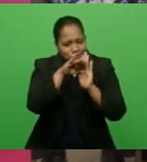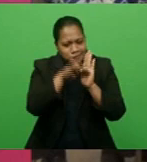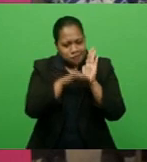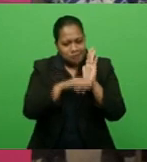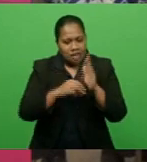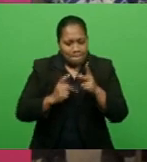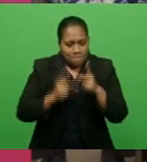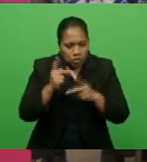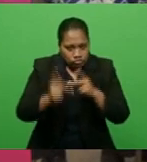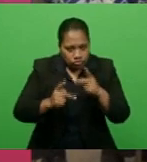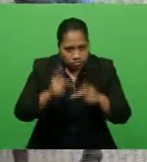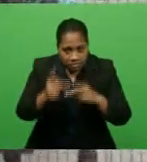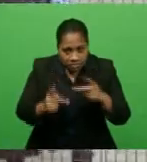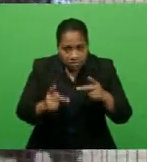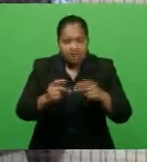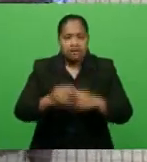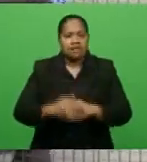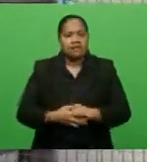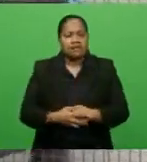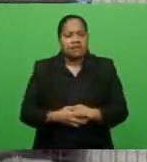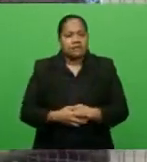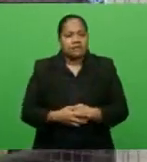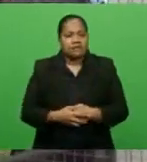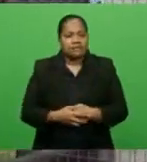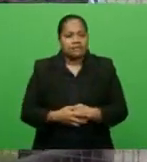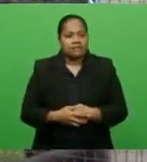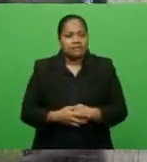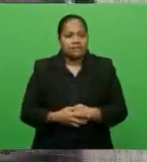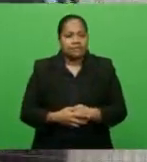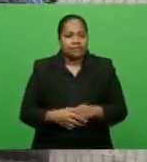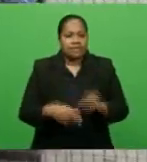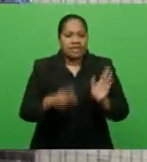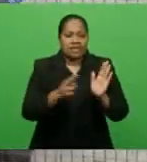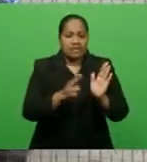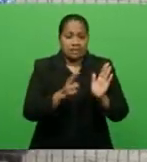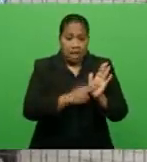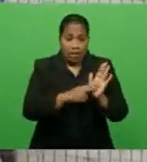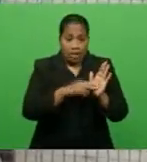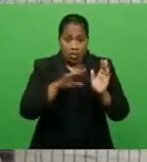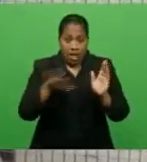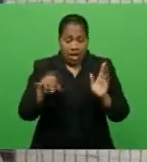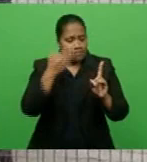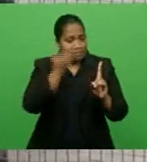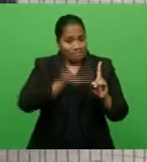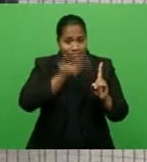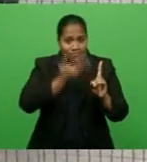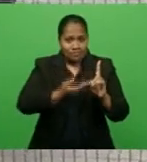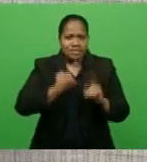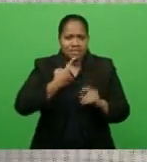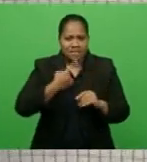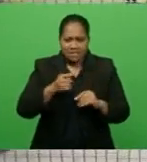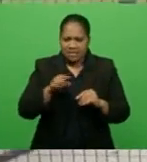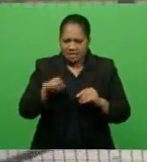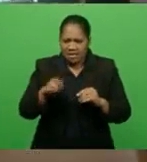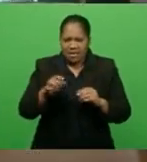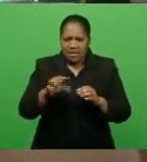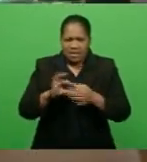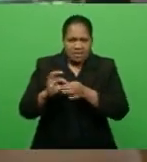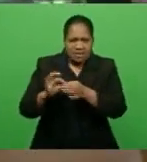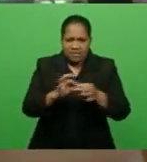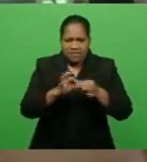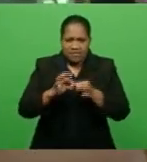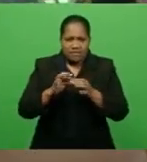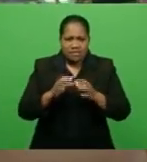process fairly. Now Nawai Kula went on to say that during these squabbles among party members, the Tuhidhaka was